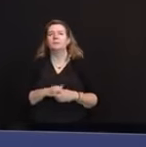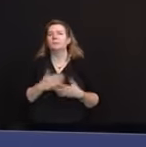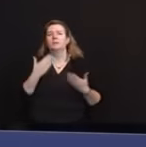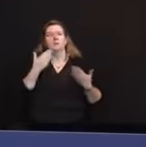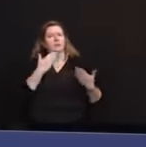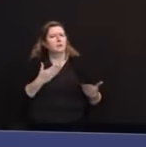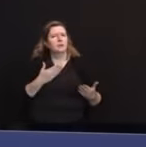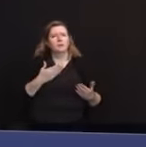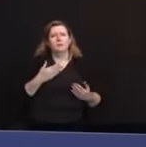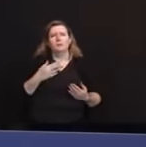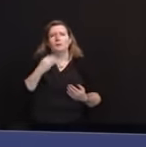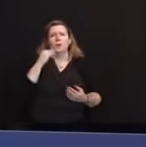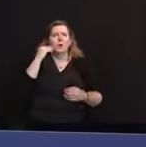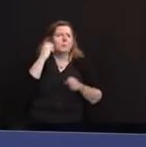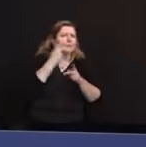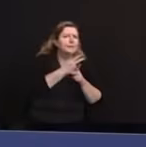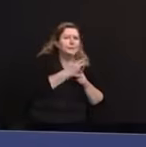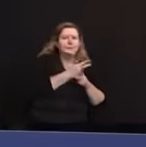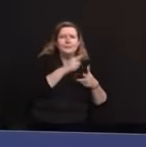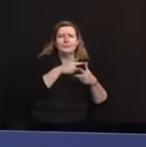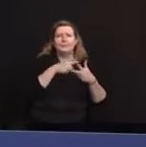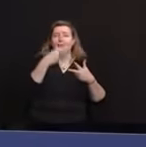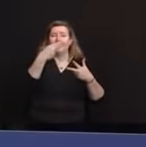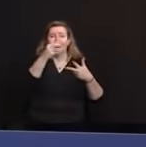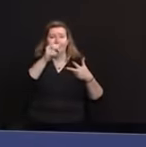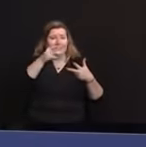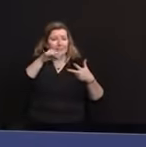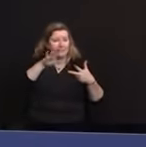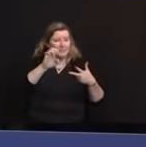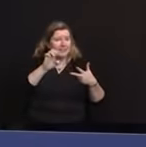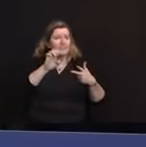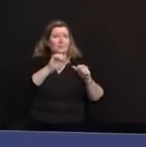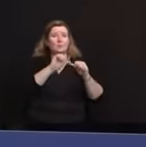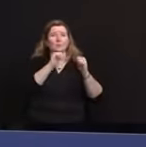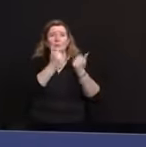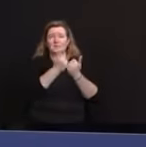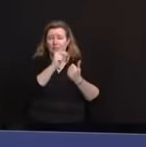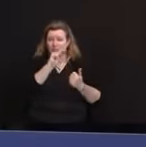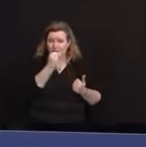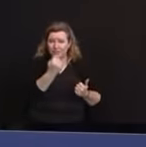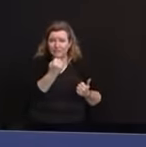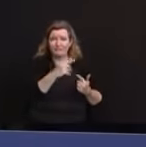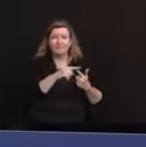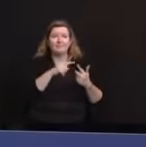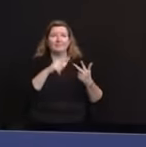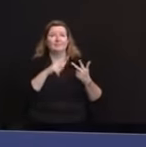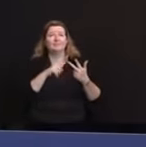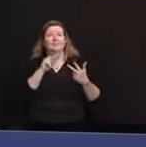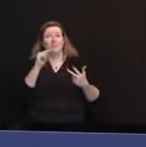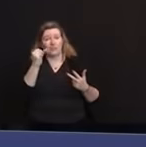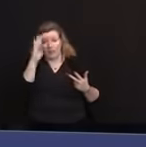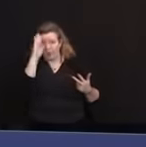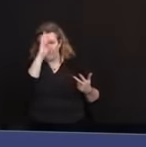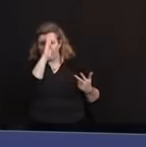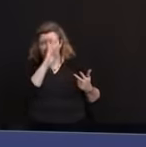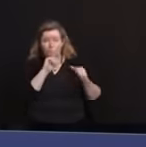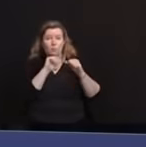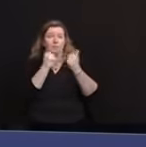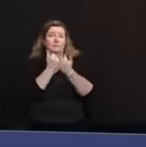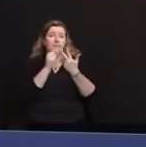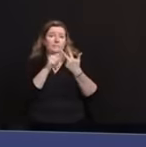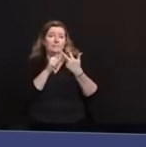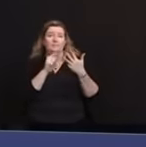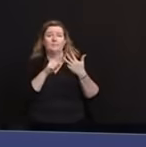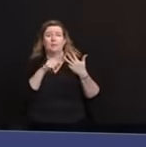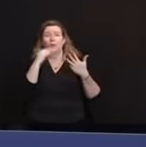New Jersey and the New Jersey Hospital Association and the Home Health Services Association for their collaboration in